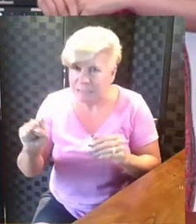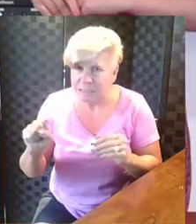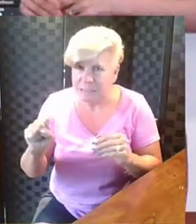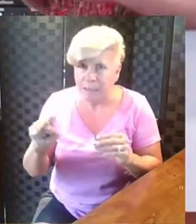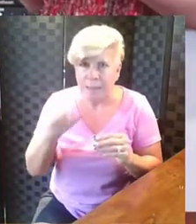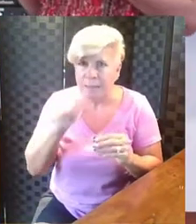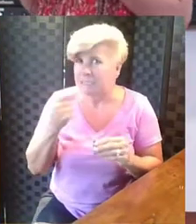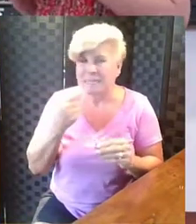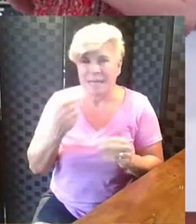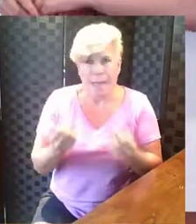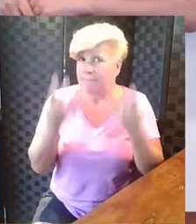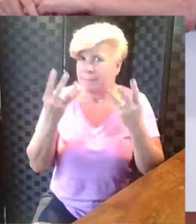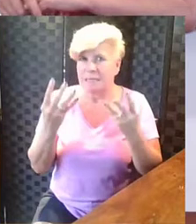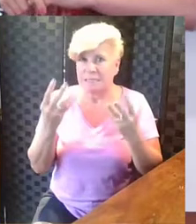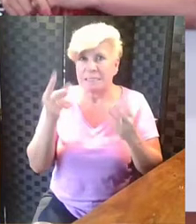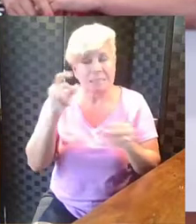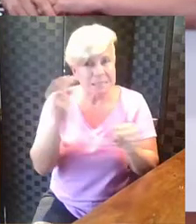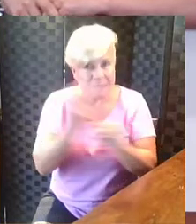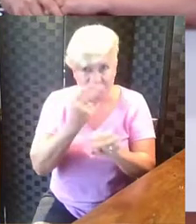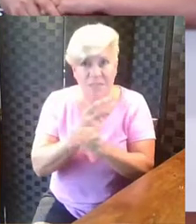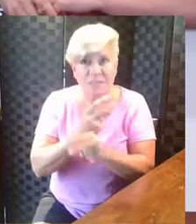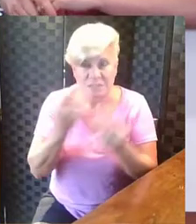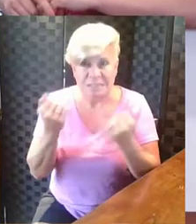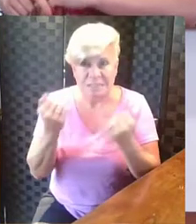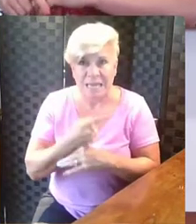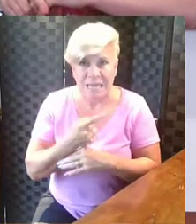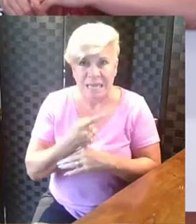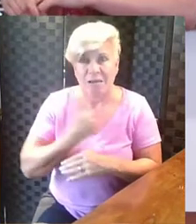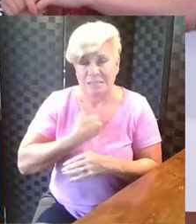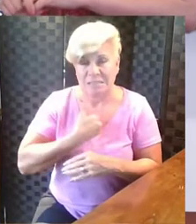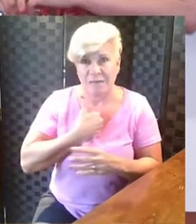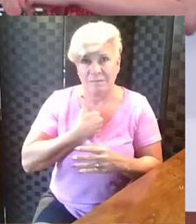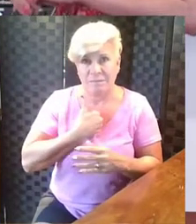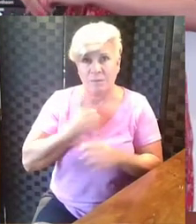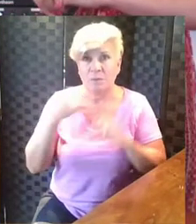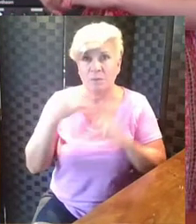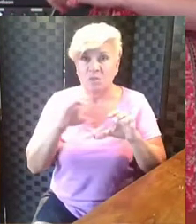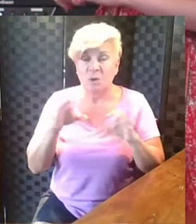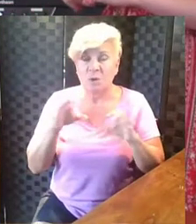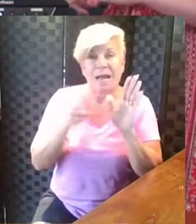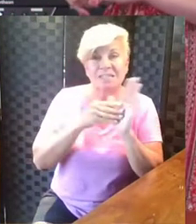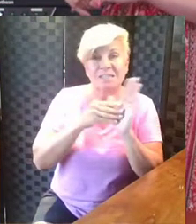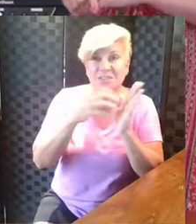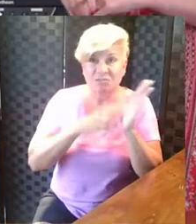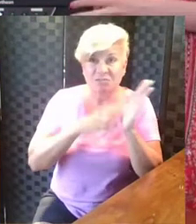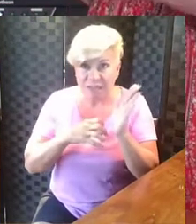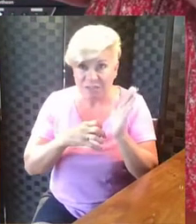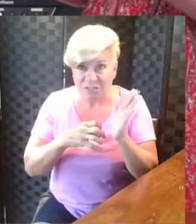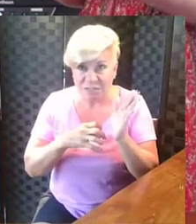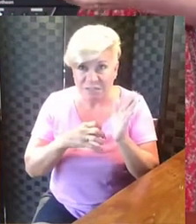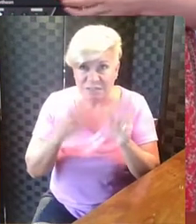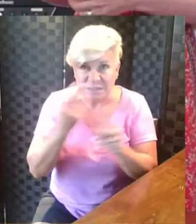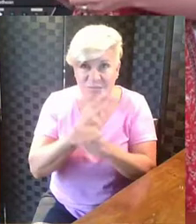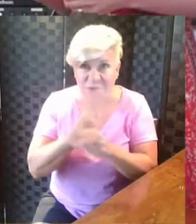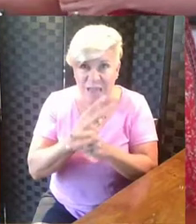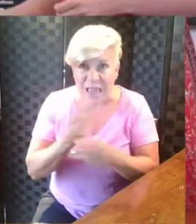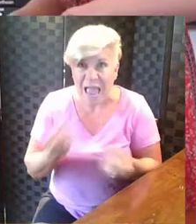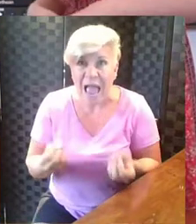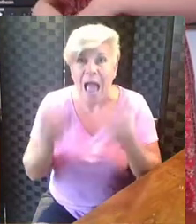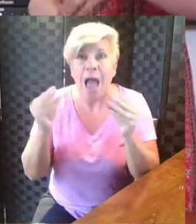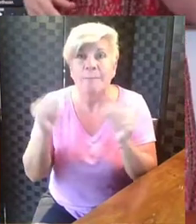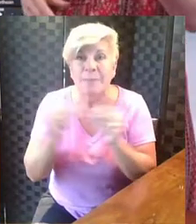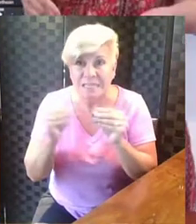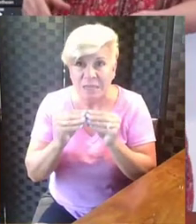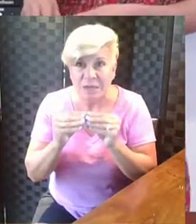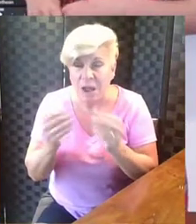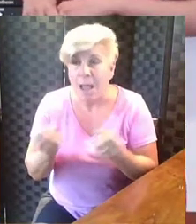is how many. We need to figure that out today ourselves. And we're going to be doing addition and subtraction to figure out how many